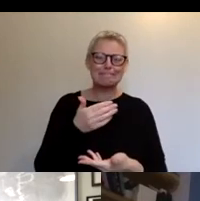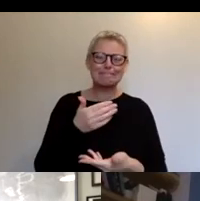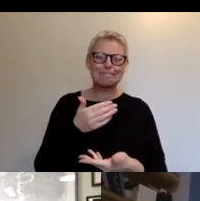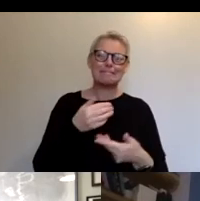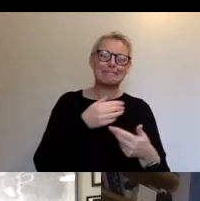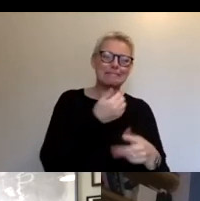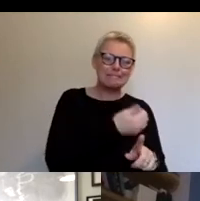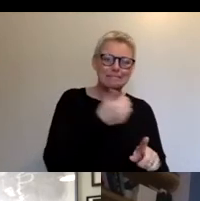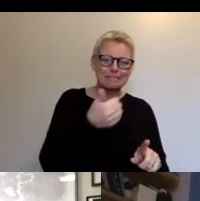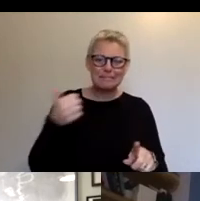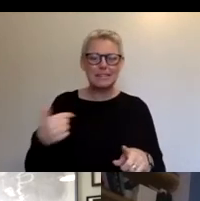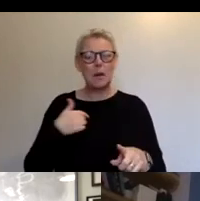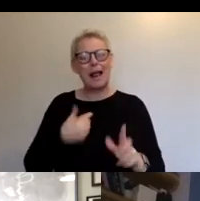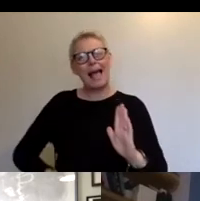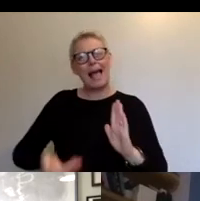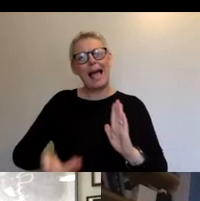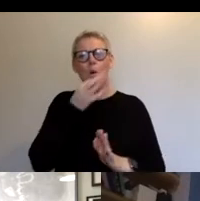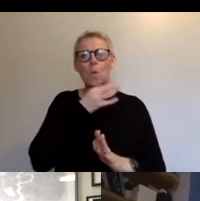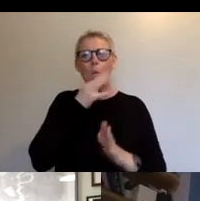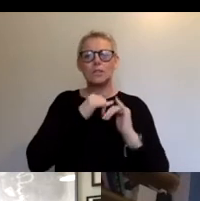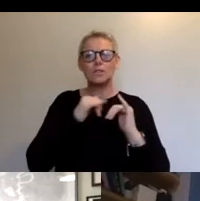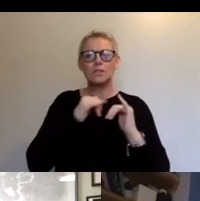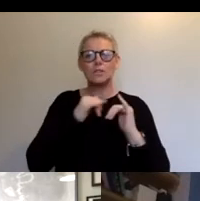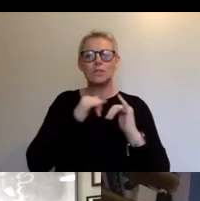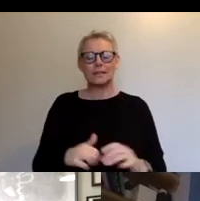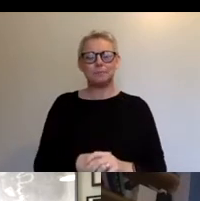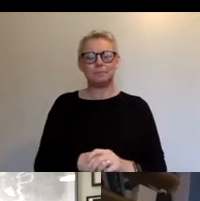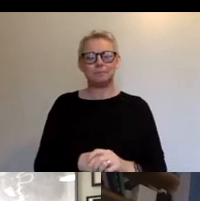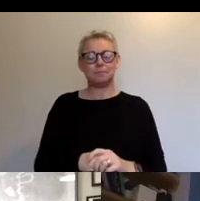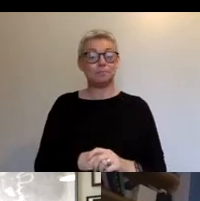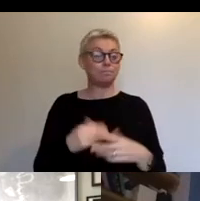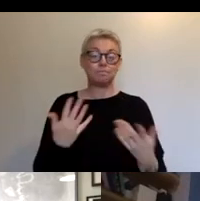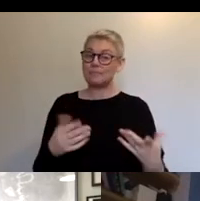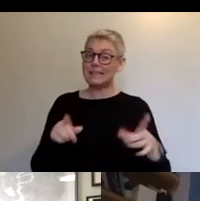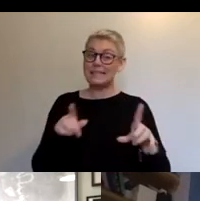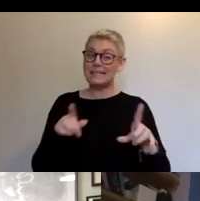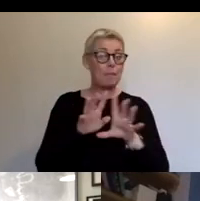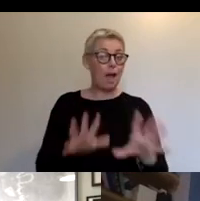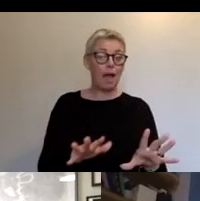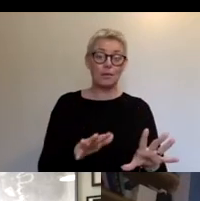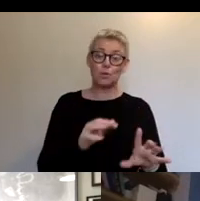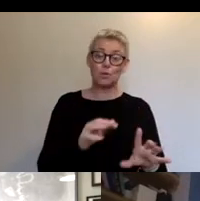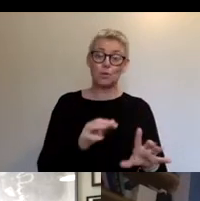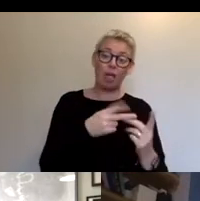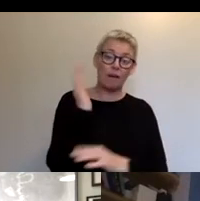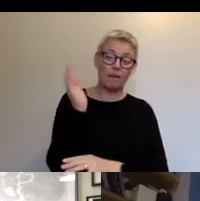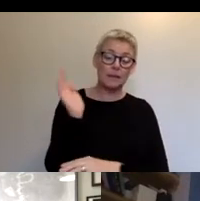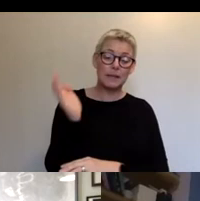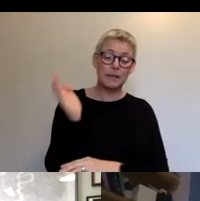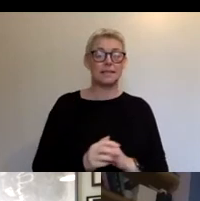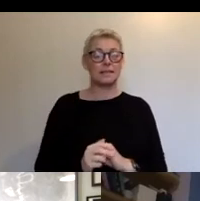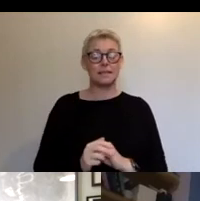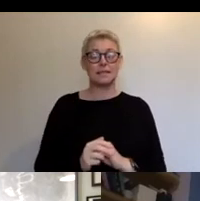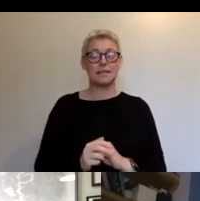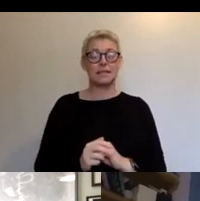about Watershed, which, which chimes with all of the things that have been said. I guess the opportunity